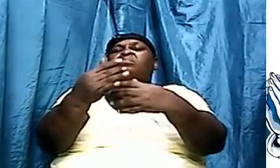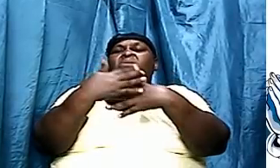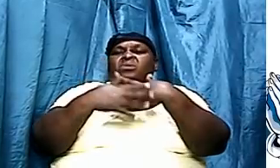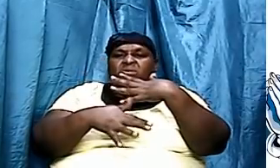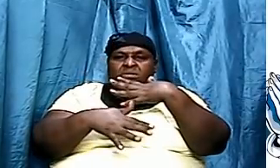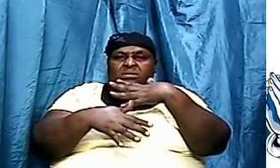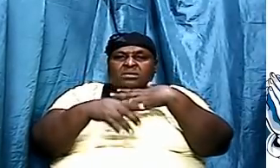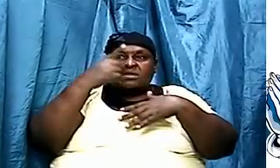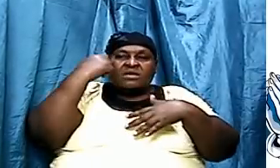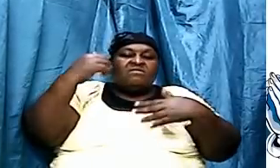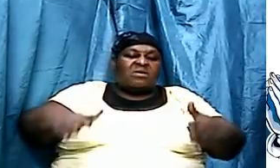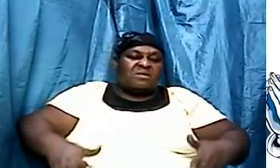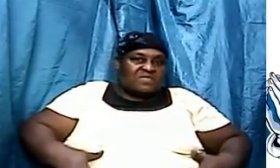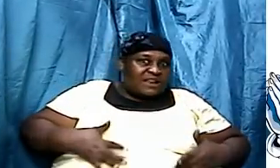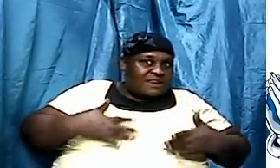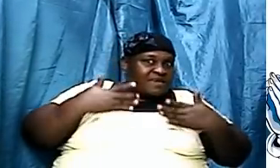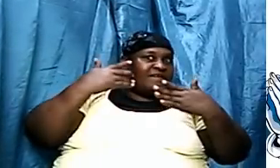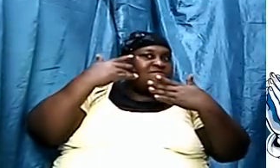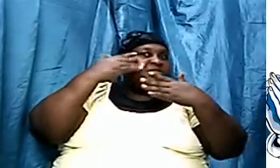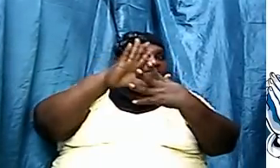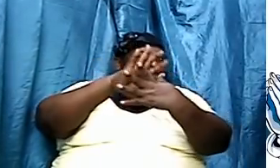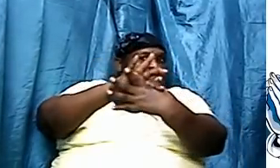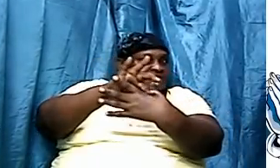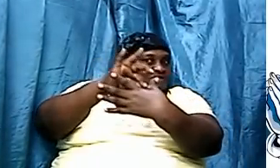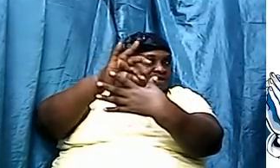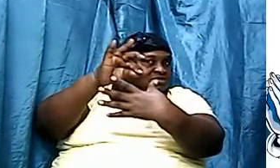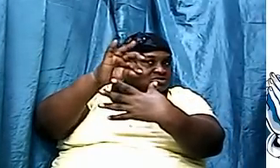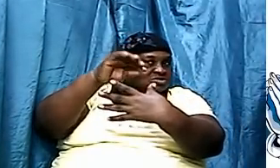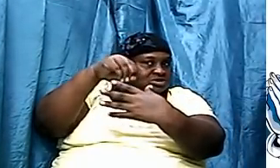is in the blood.